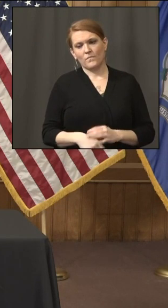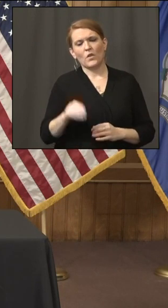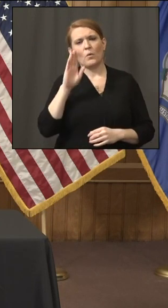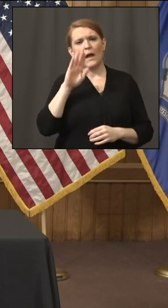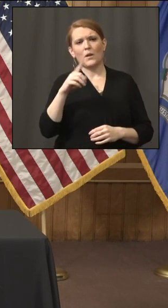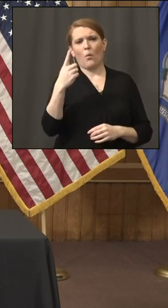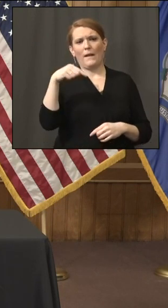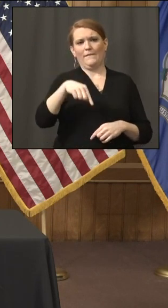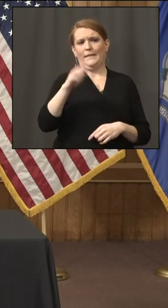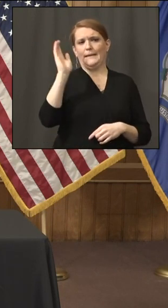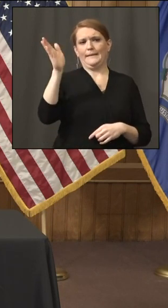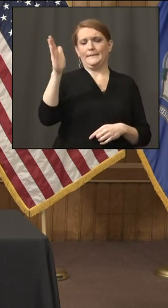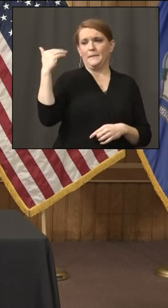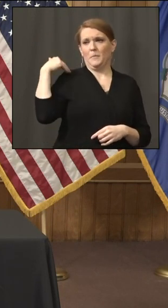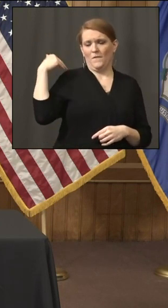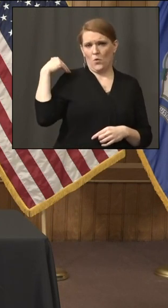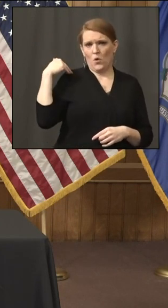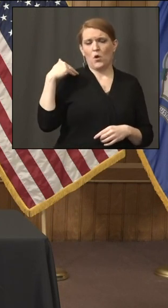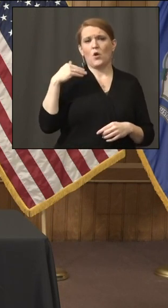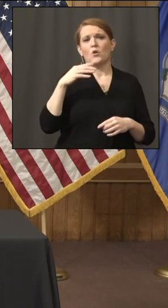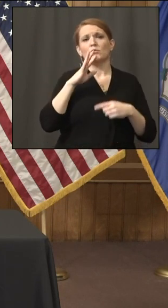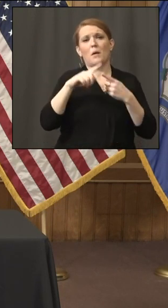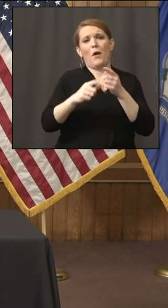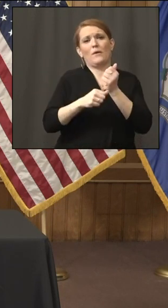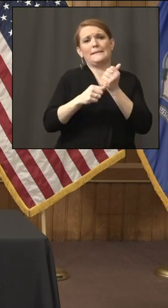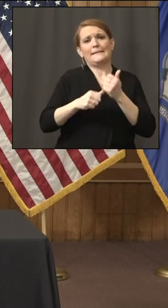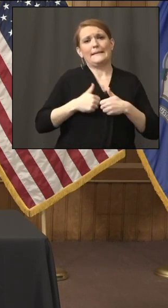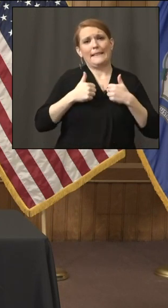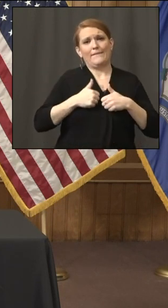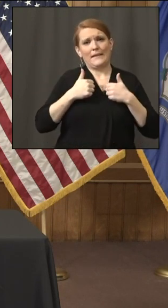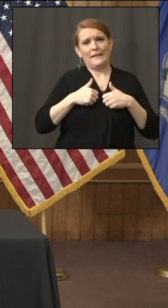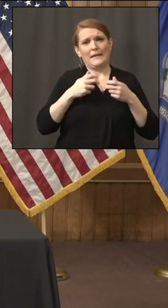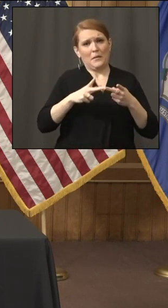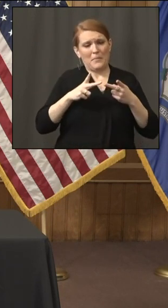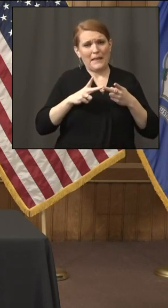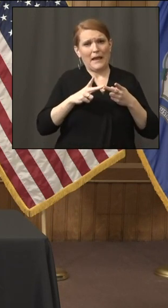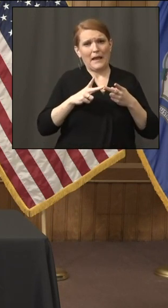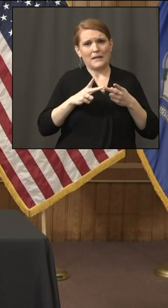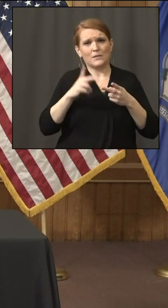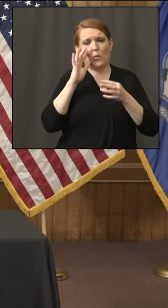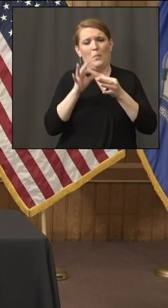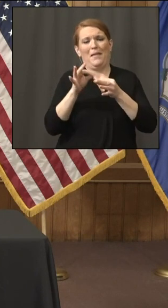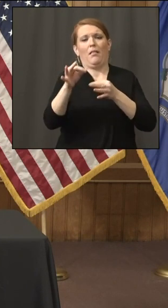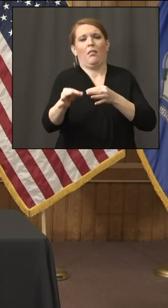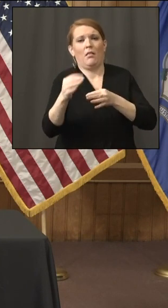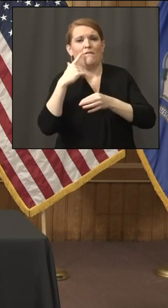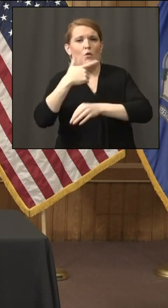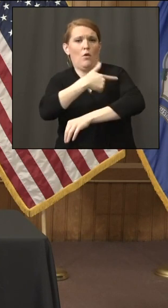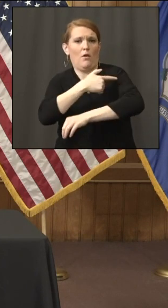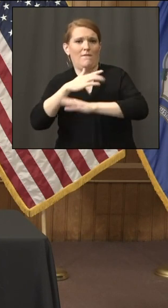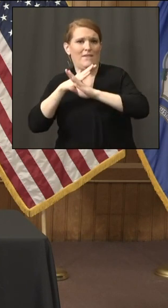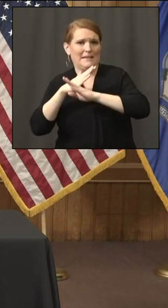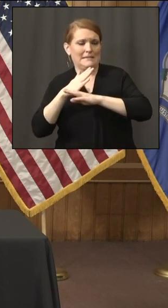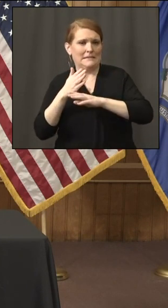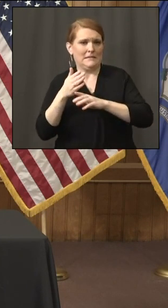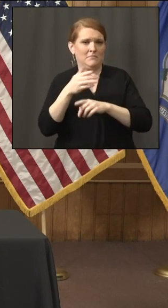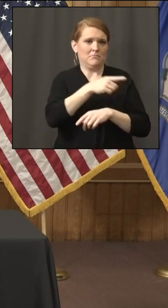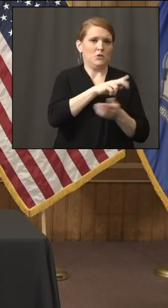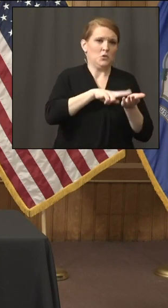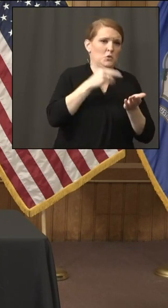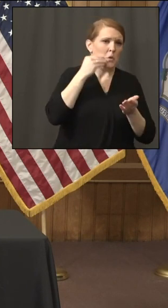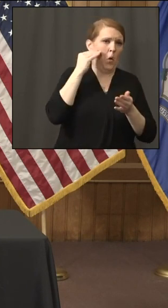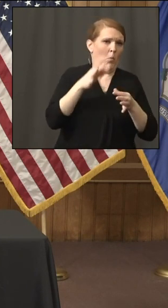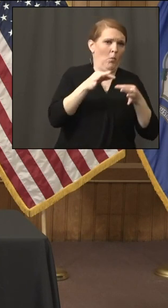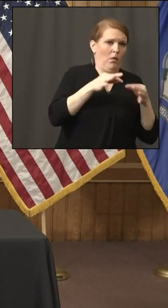facilities are going to start receiving the vaccine kind of a little bit later than nursing homes. And I was just wondering if you could give some